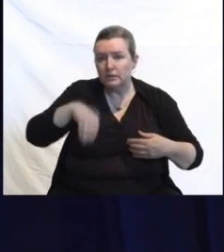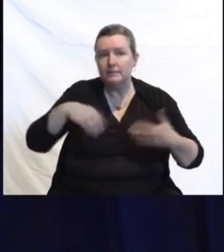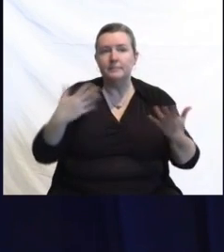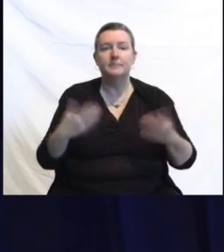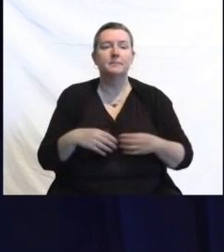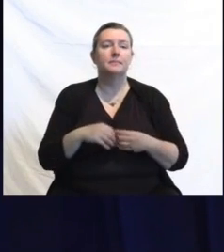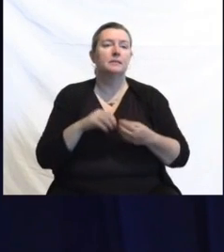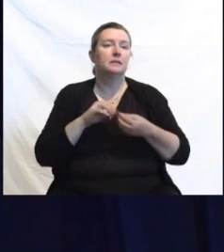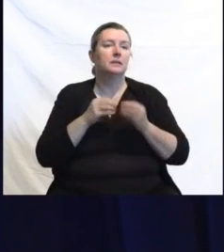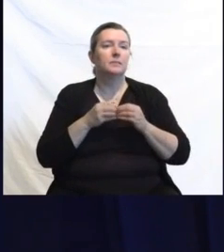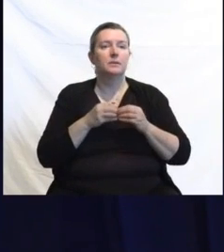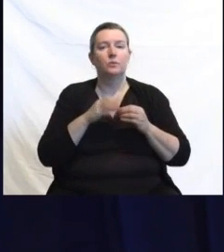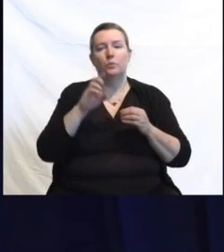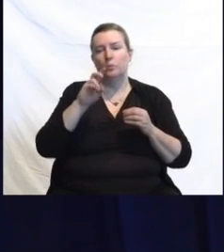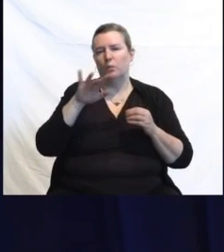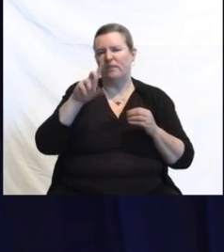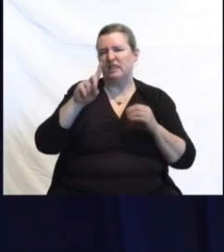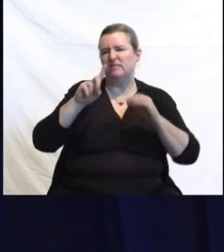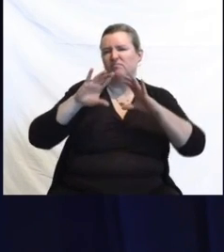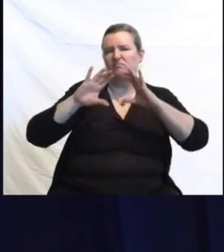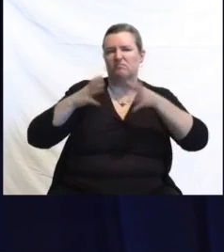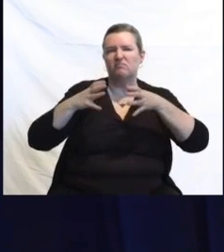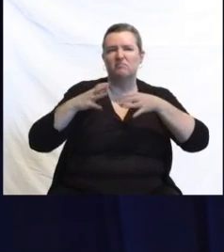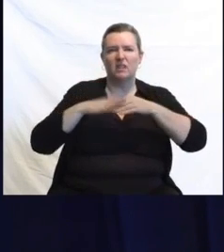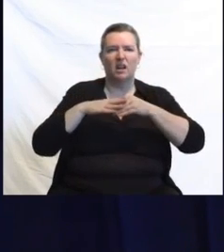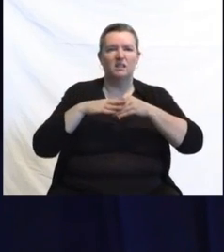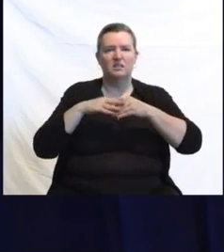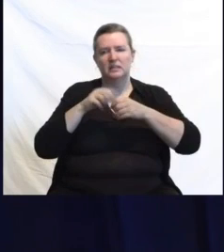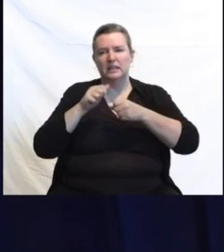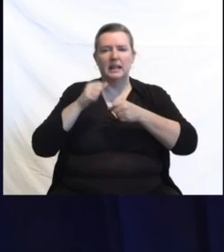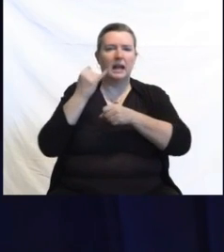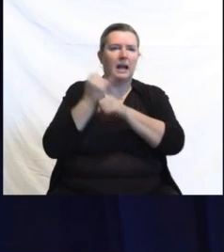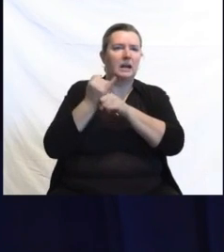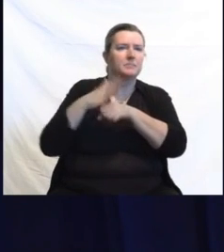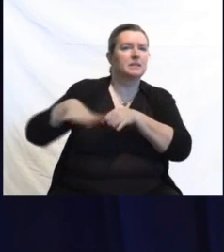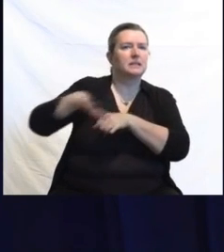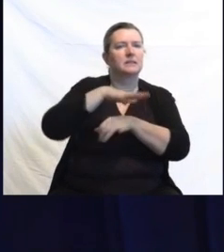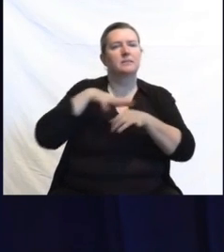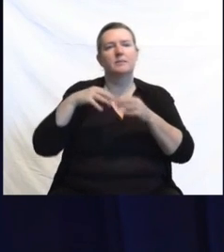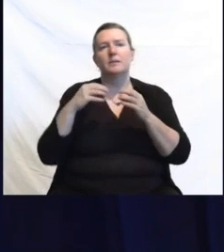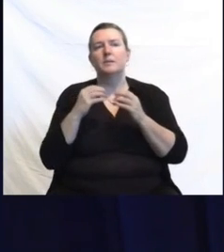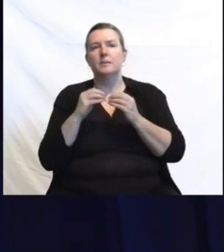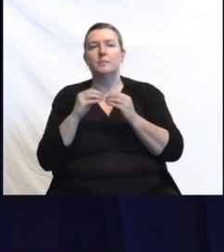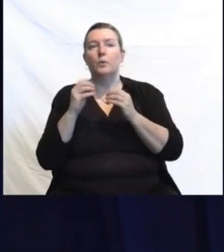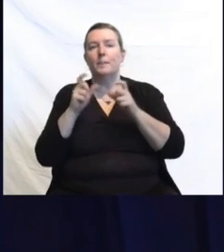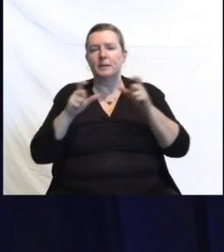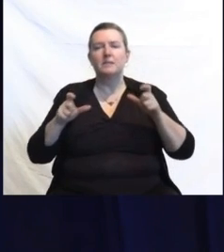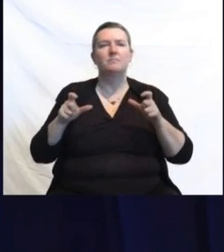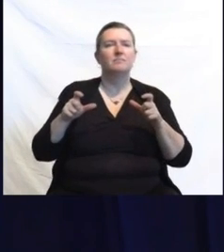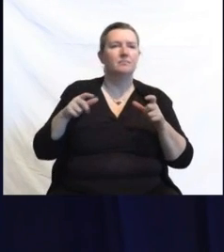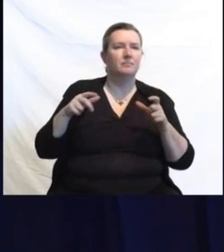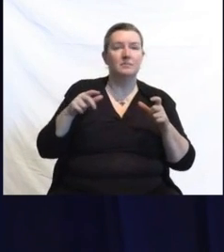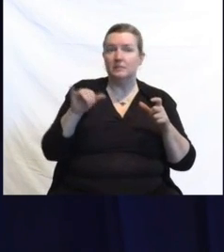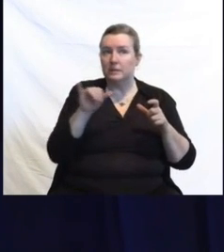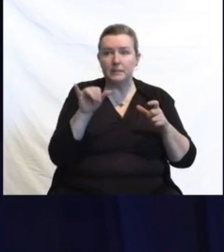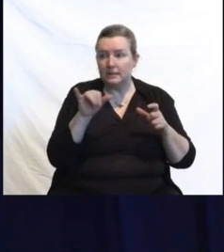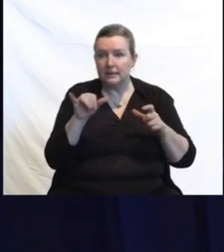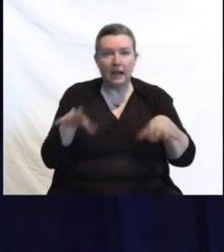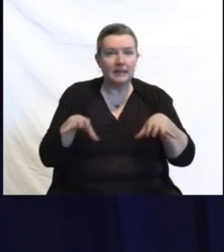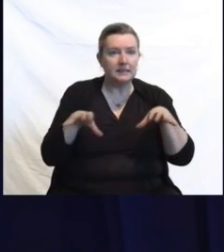campus defined as two or more individuals linked to a common activity associated